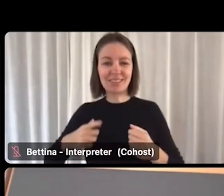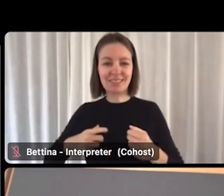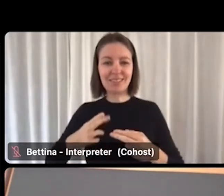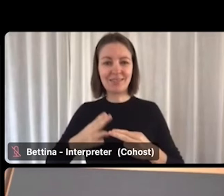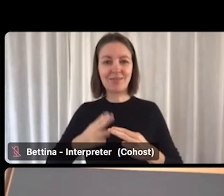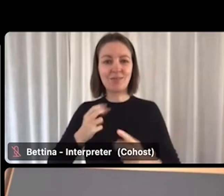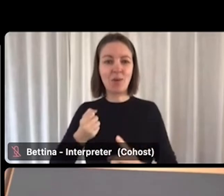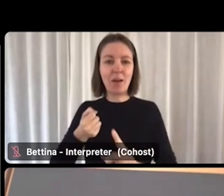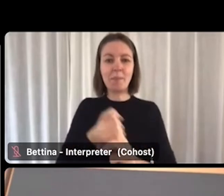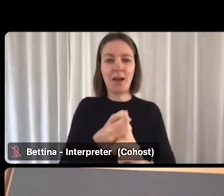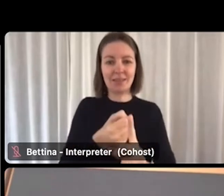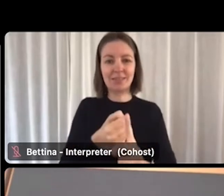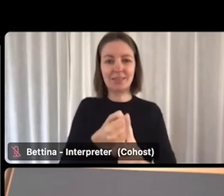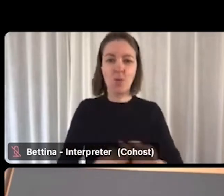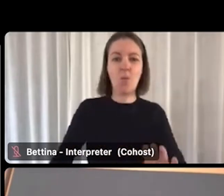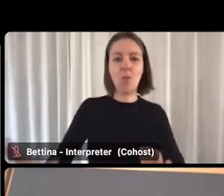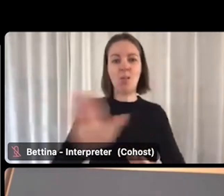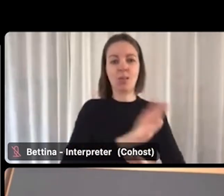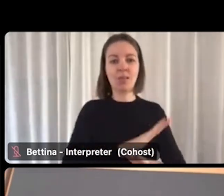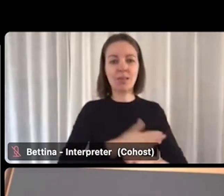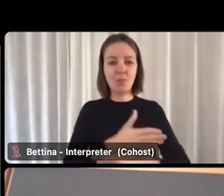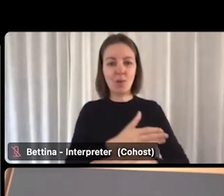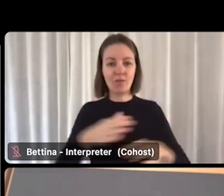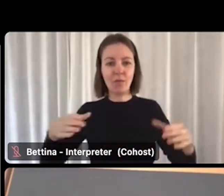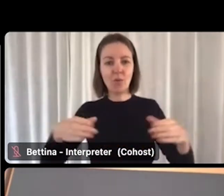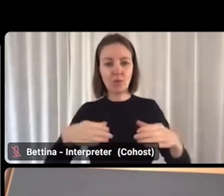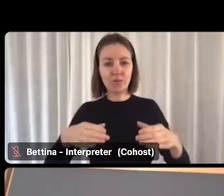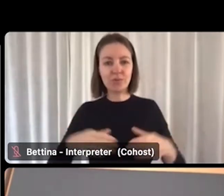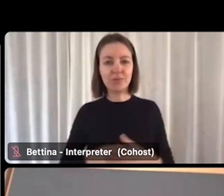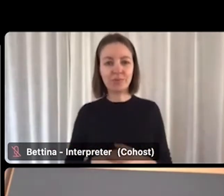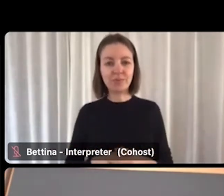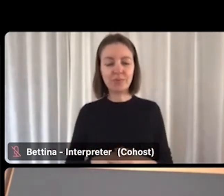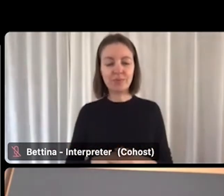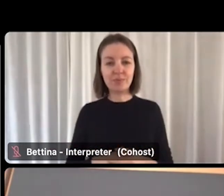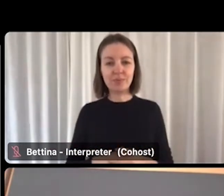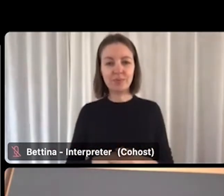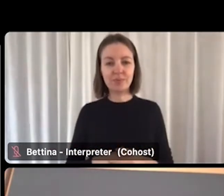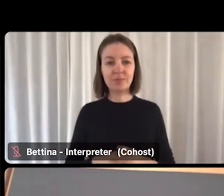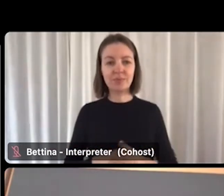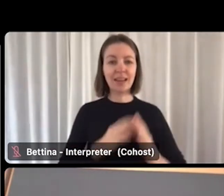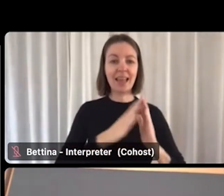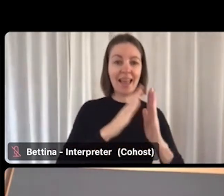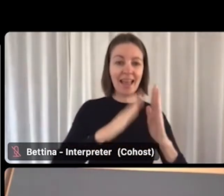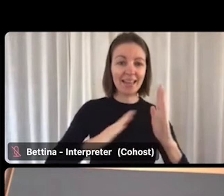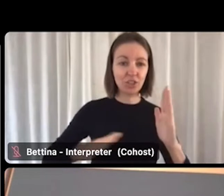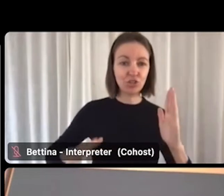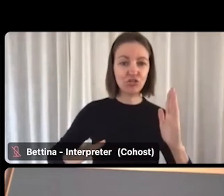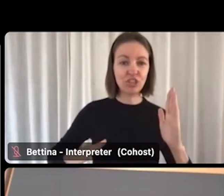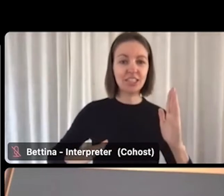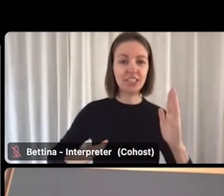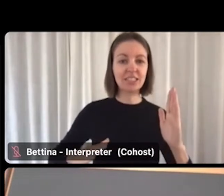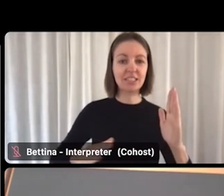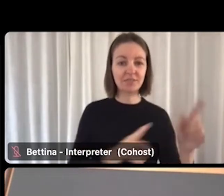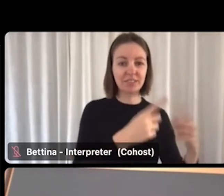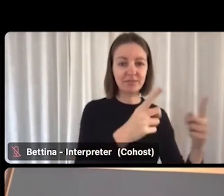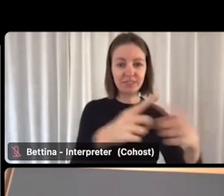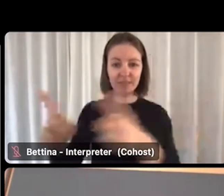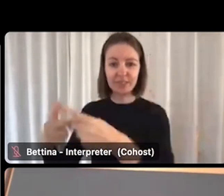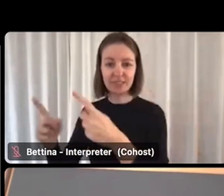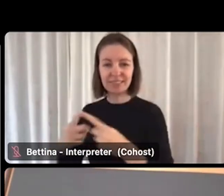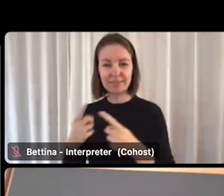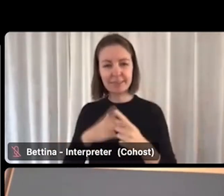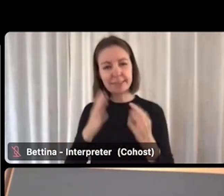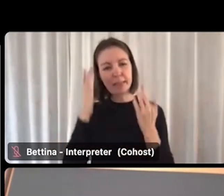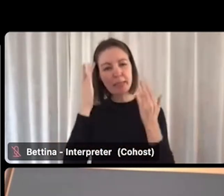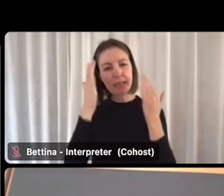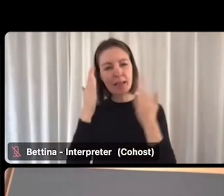And they're also at play in Workforce Australia caseload. Industry and employers will need to consider ways to help remove some